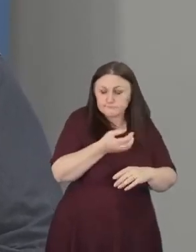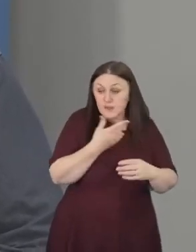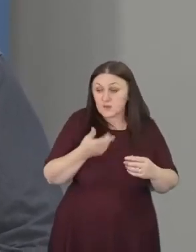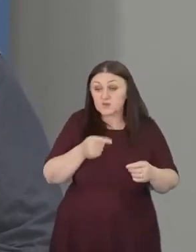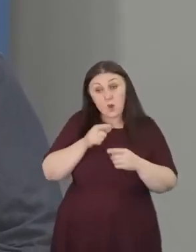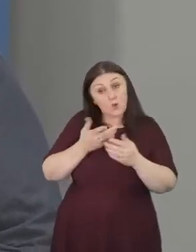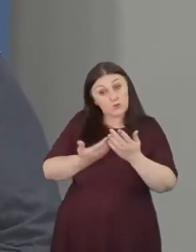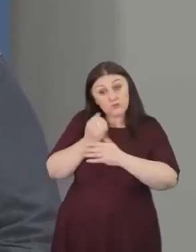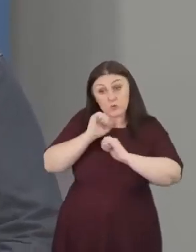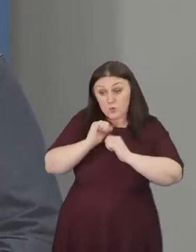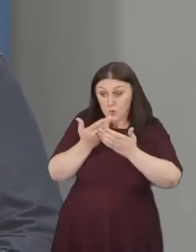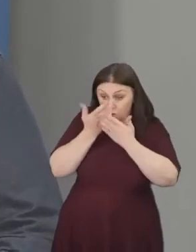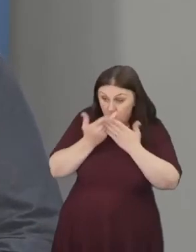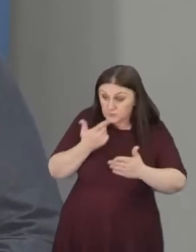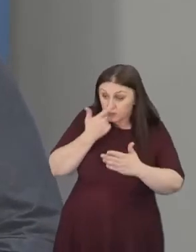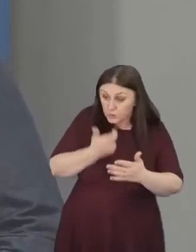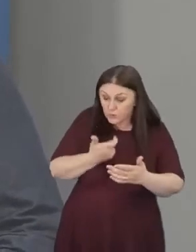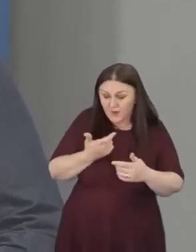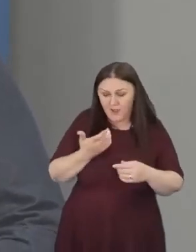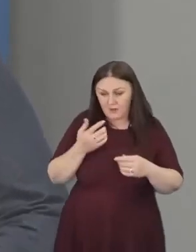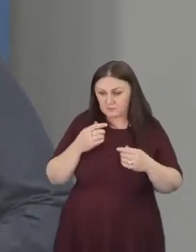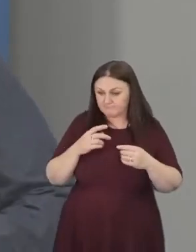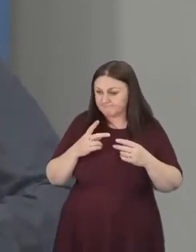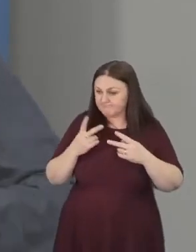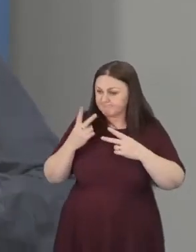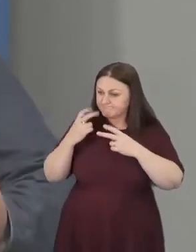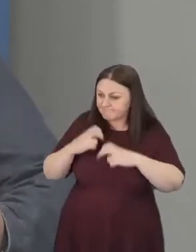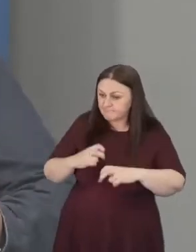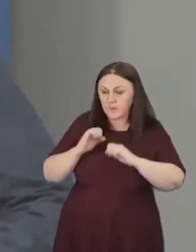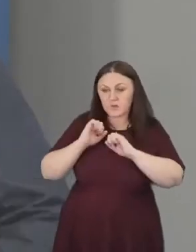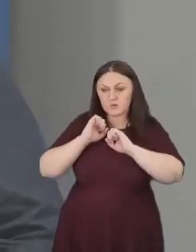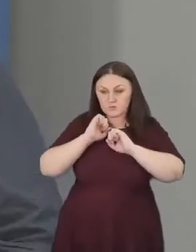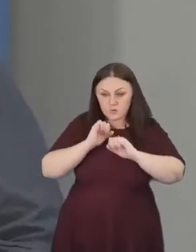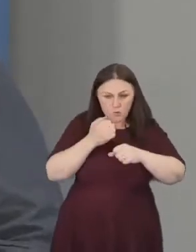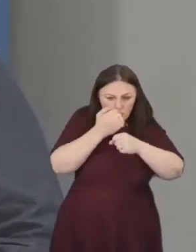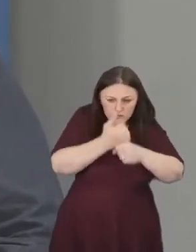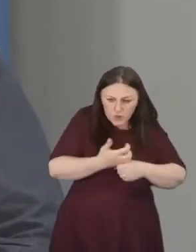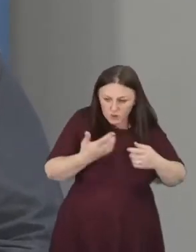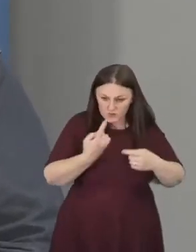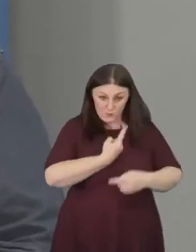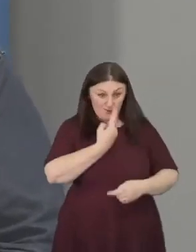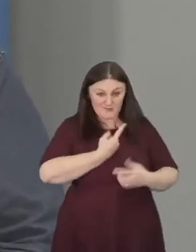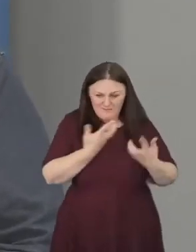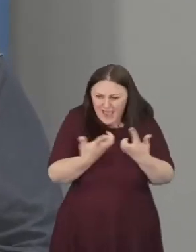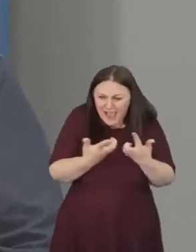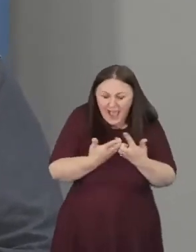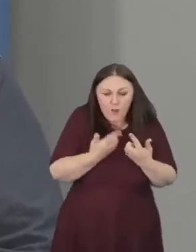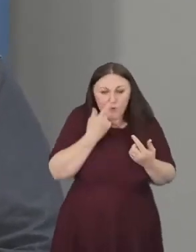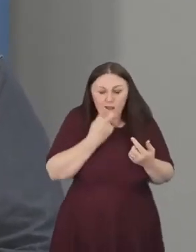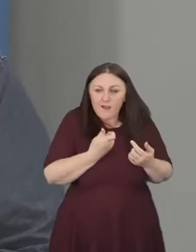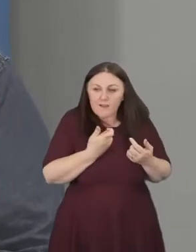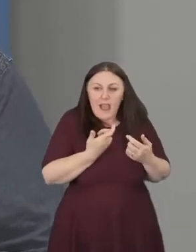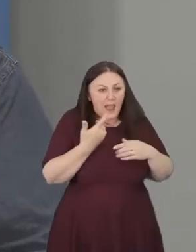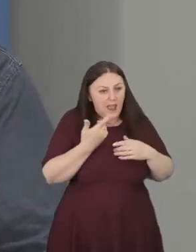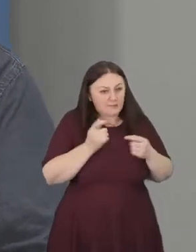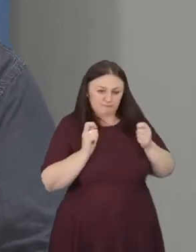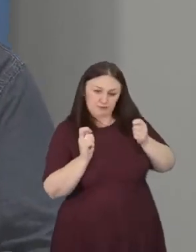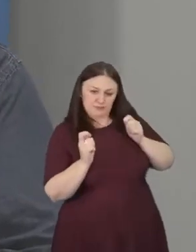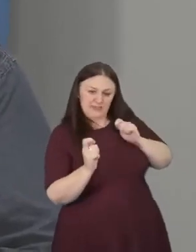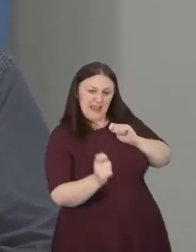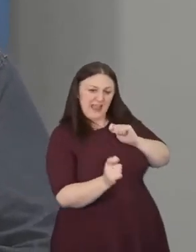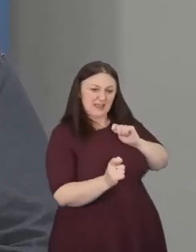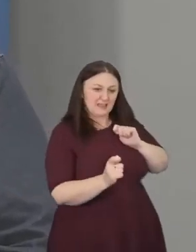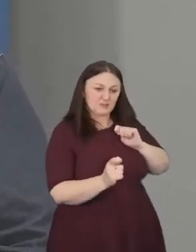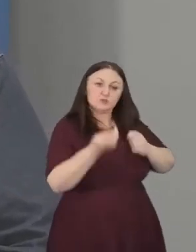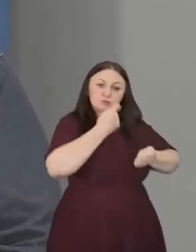and see whether you and your church might be able to contribute positively to the actions that we